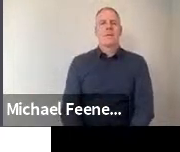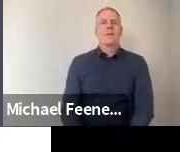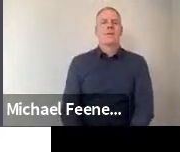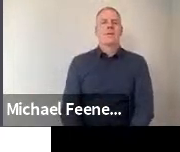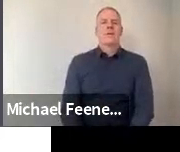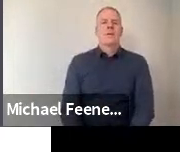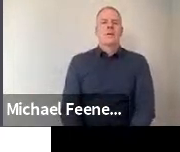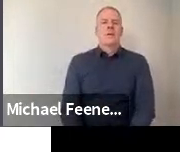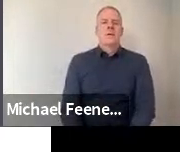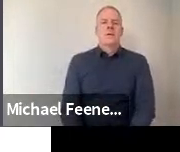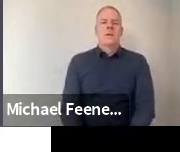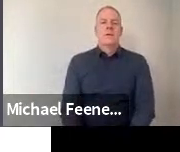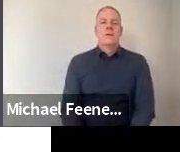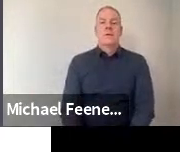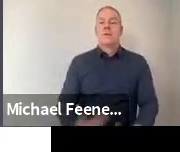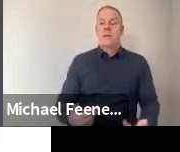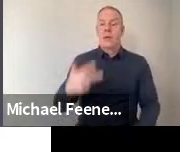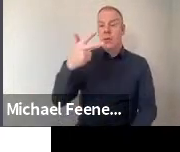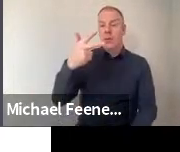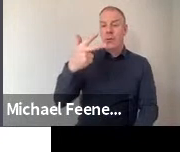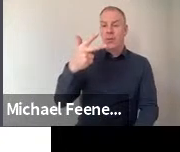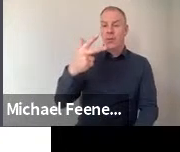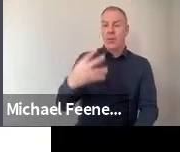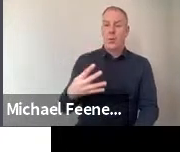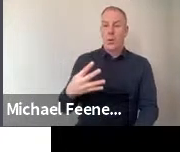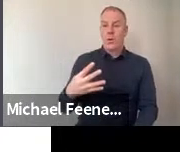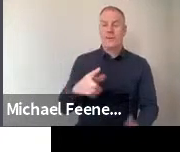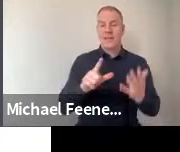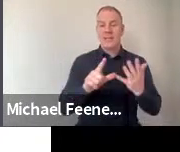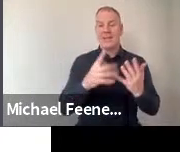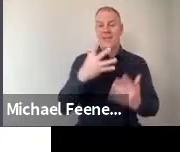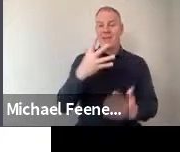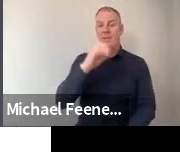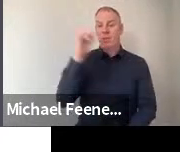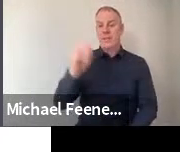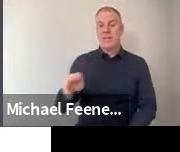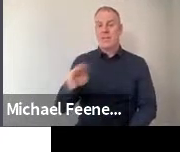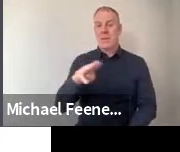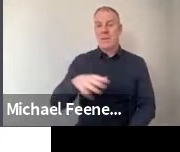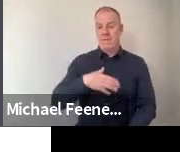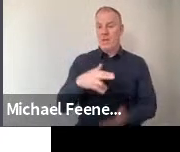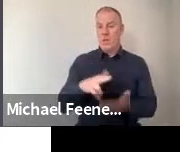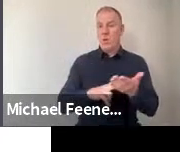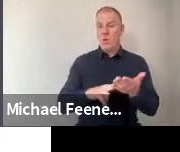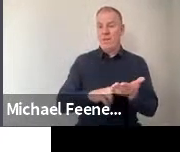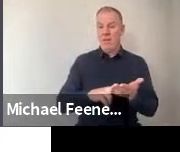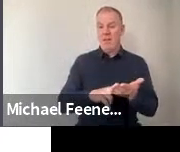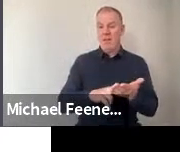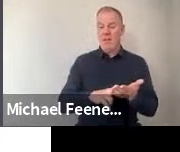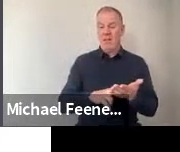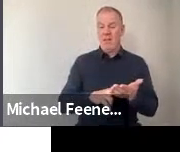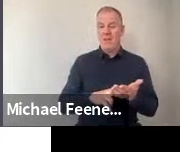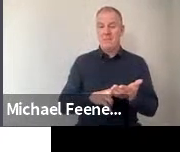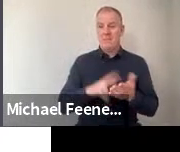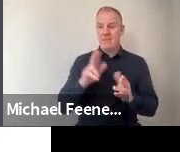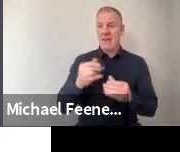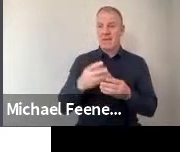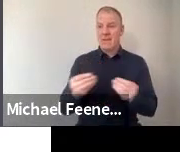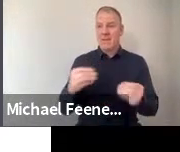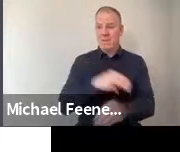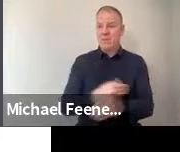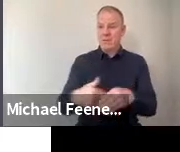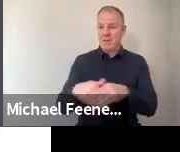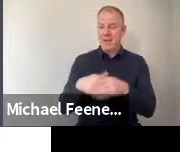So three quarters of people in Ireland thought that science is useful in solving everyday problems in their lives.